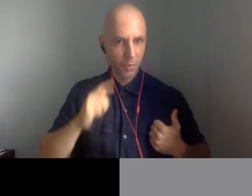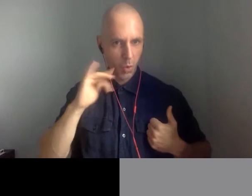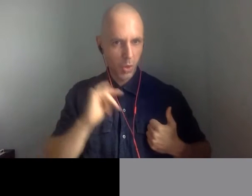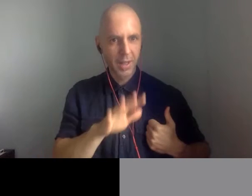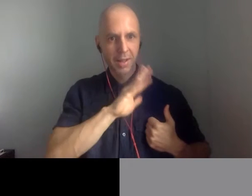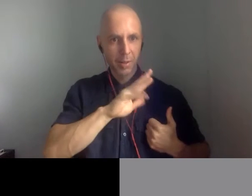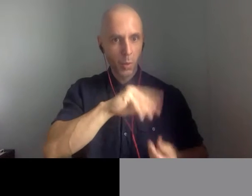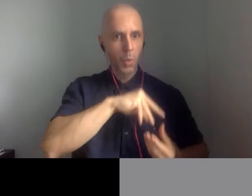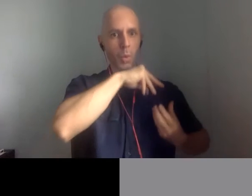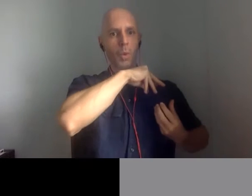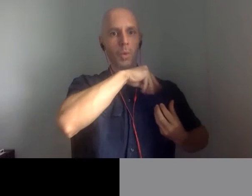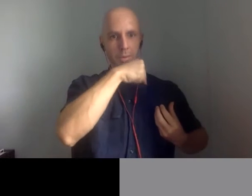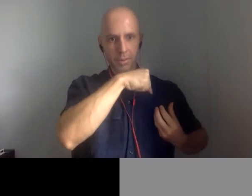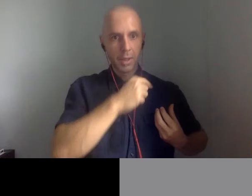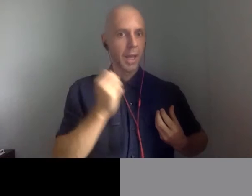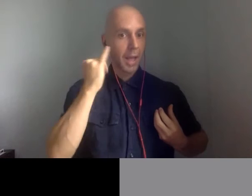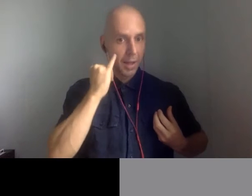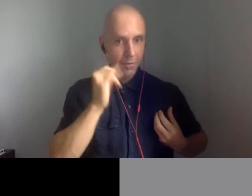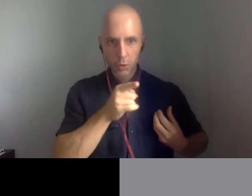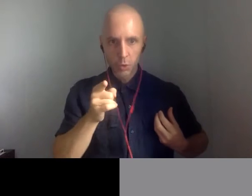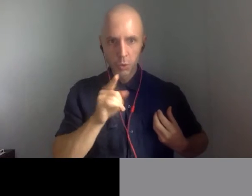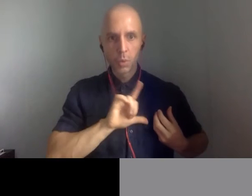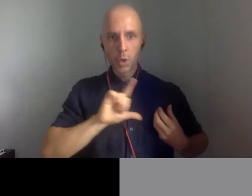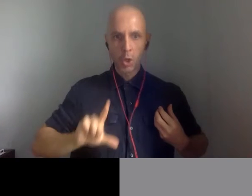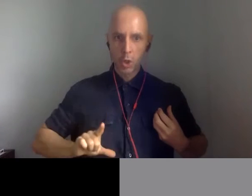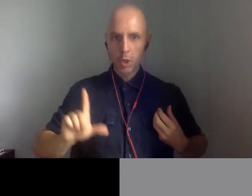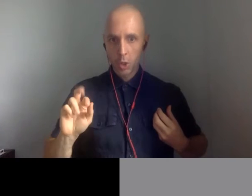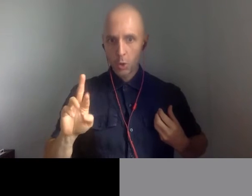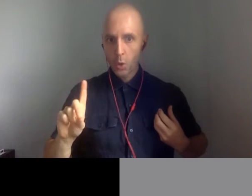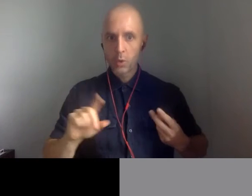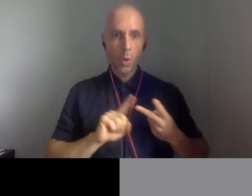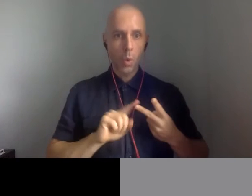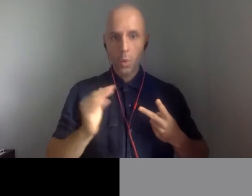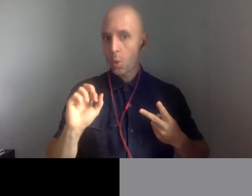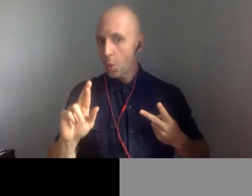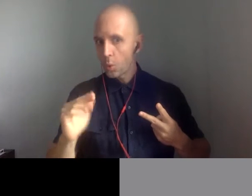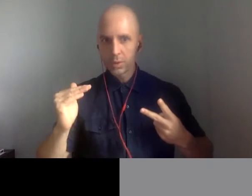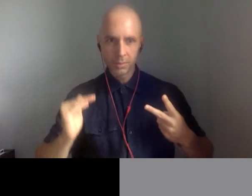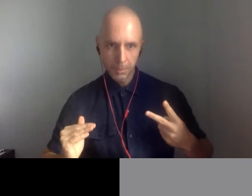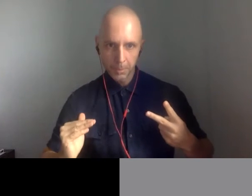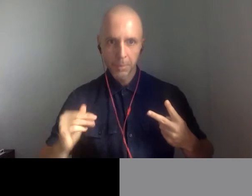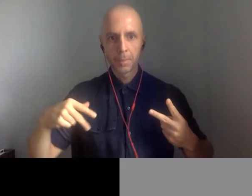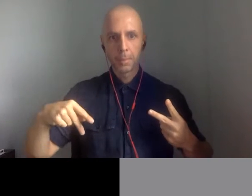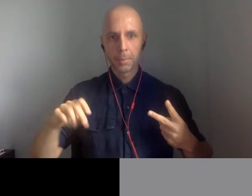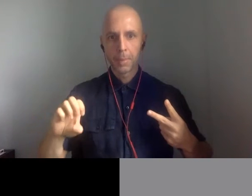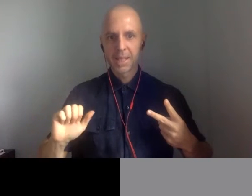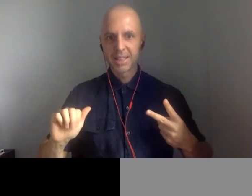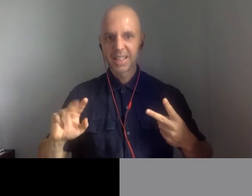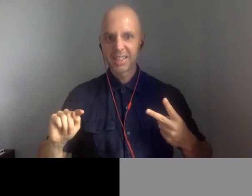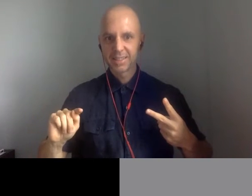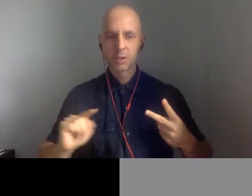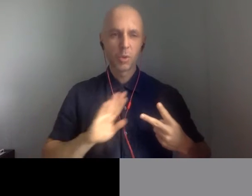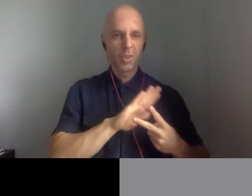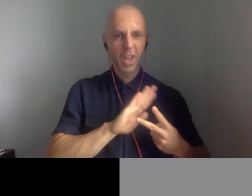peasant or lord. So we're going to start with the lord. So I'm going ask Duncan who has my PowerPoint